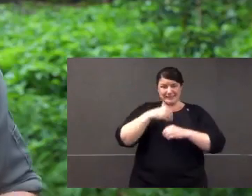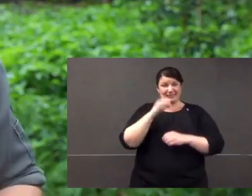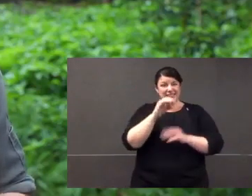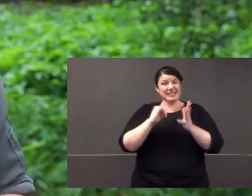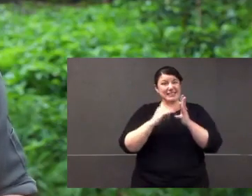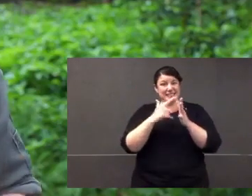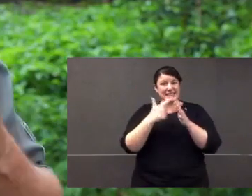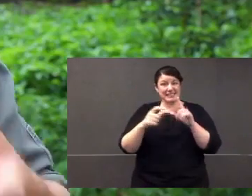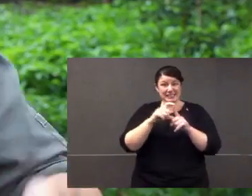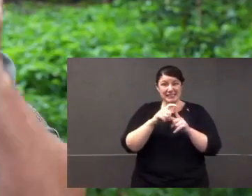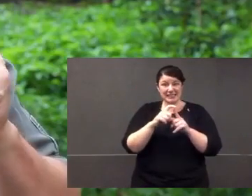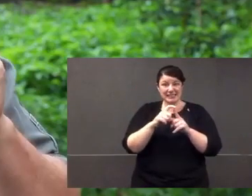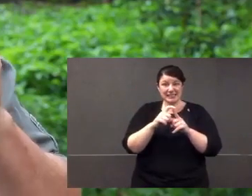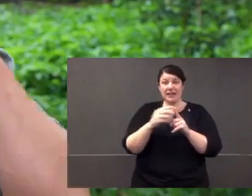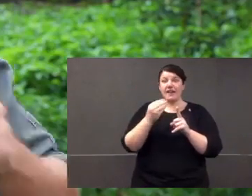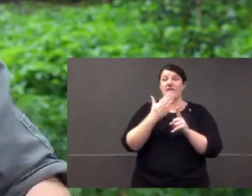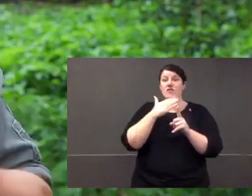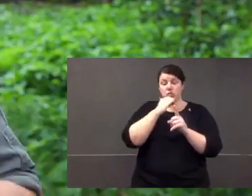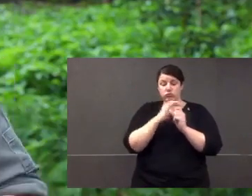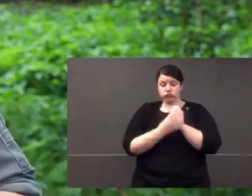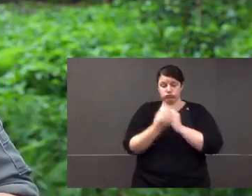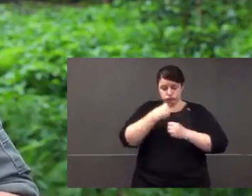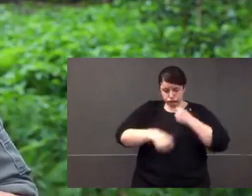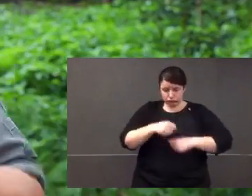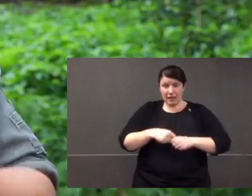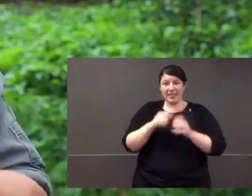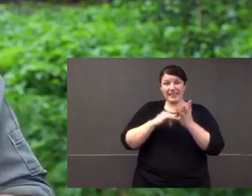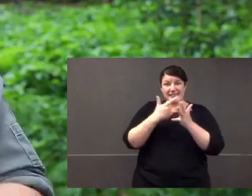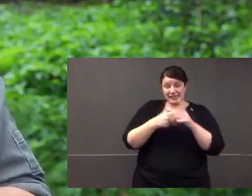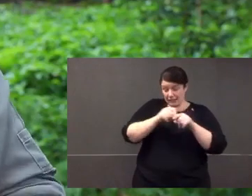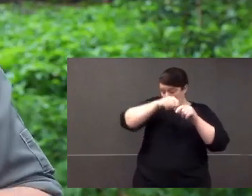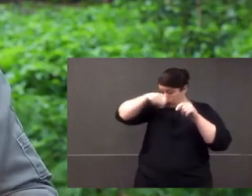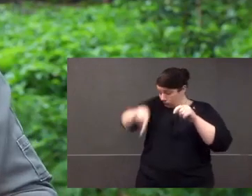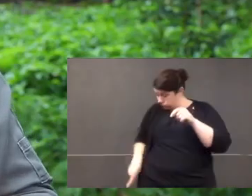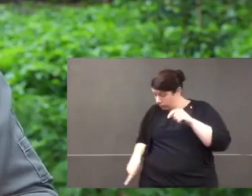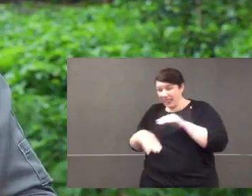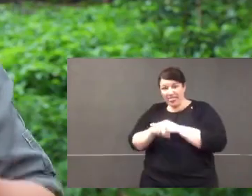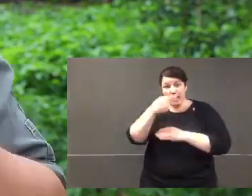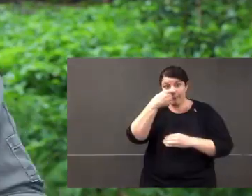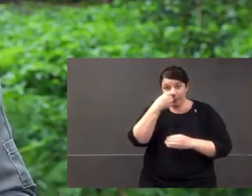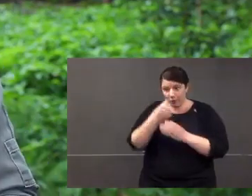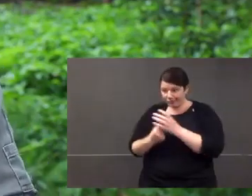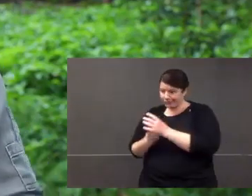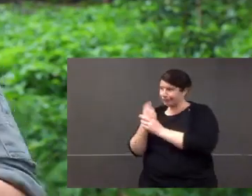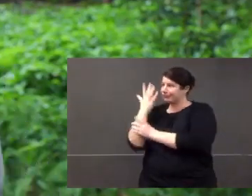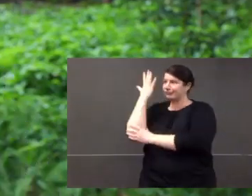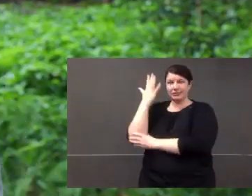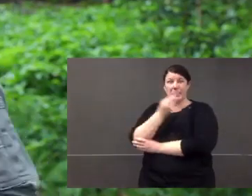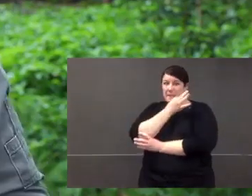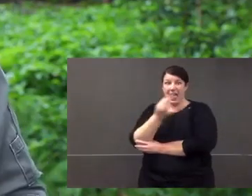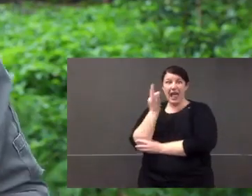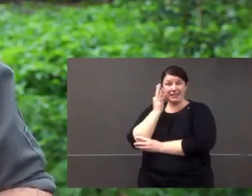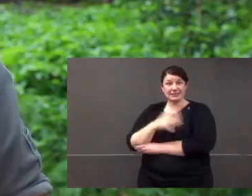because of that role. Now, they eat a seed, it goes through their belly, the fruit comes off and that's what digests, but the seed comes out